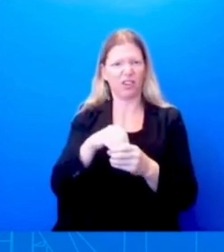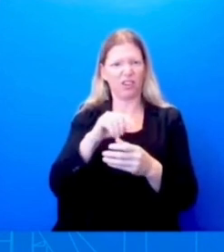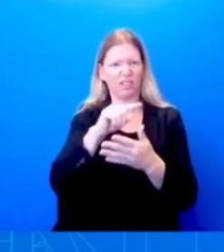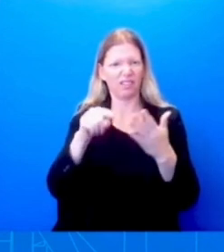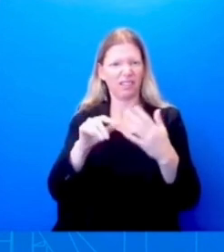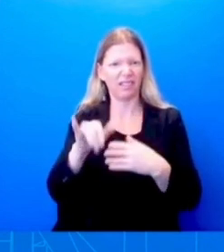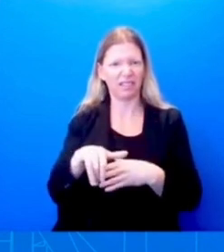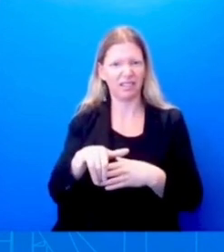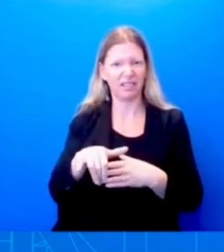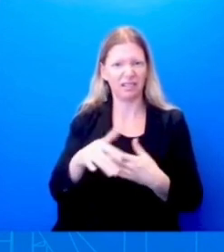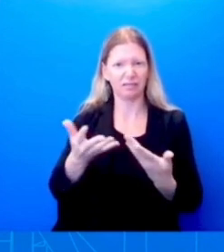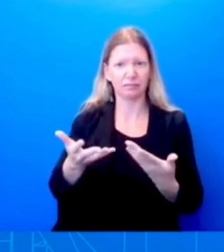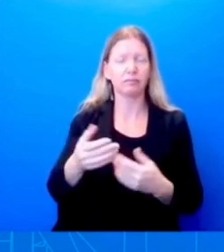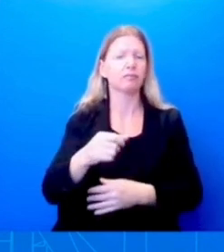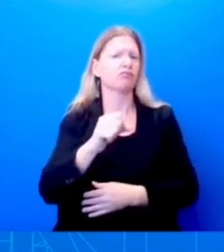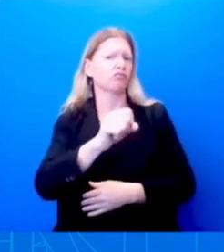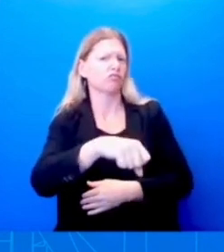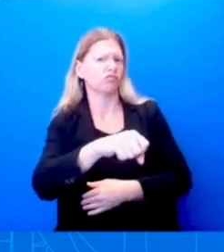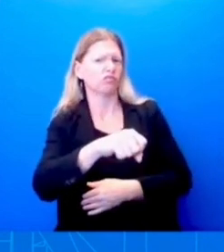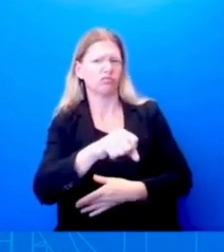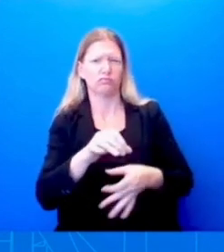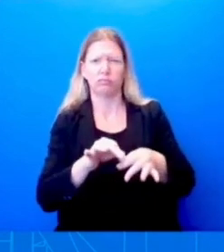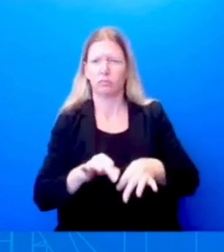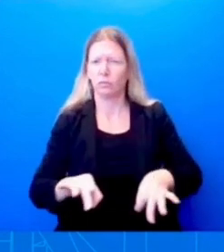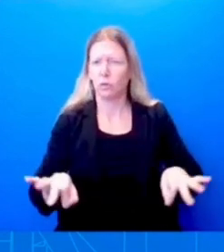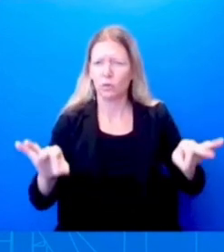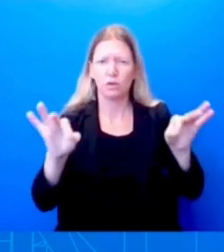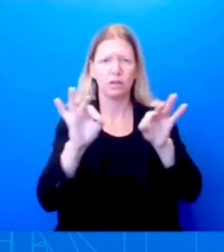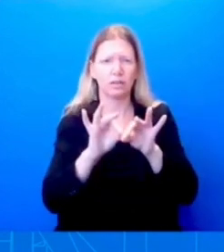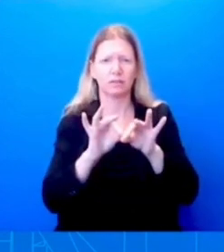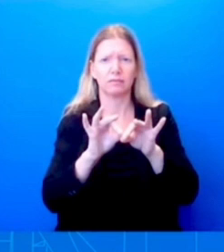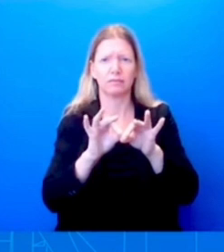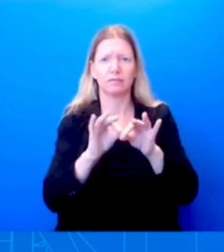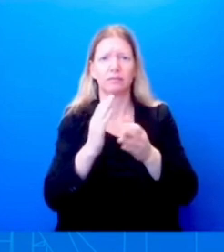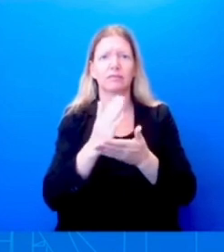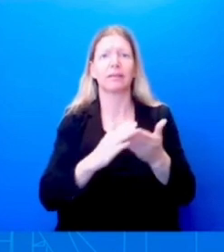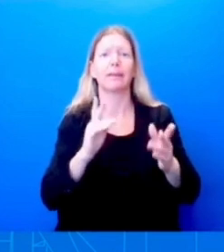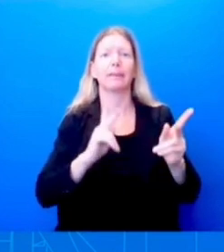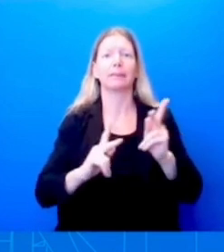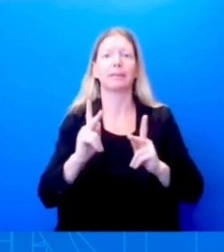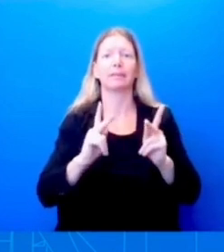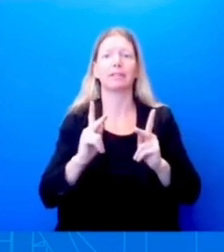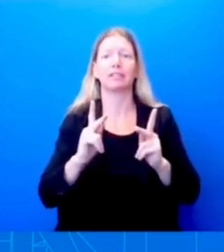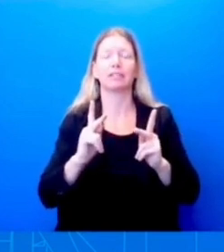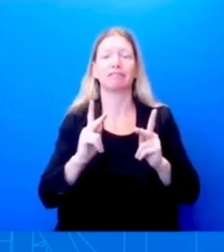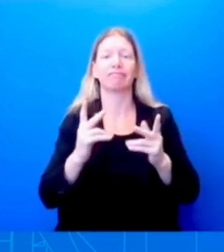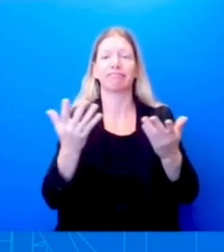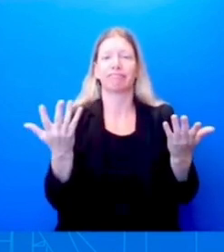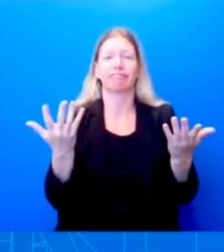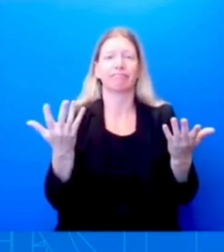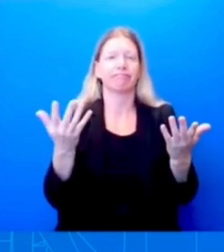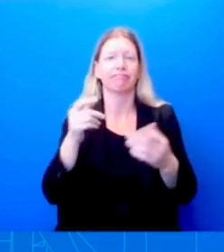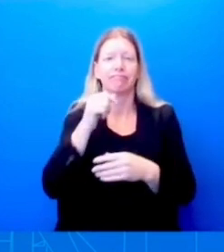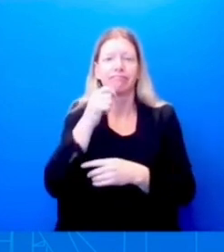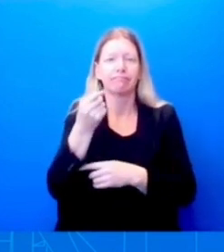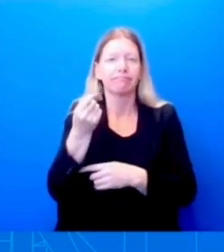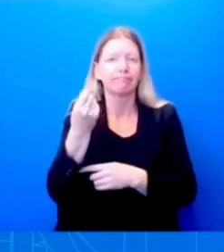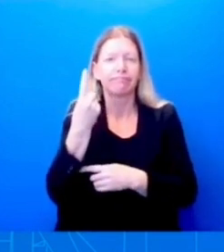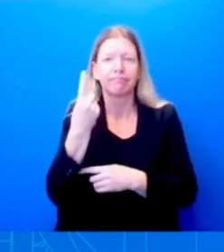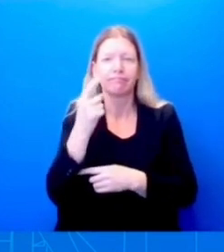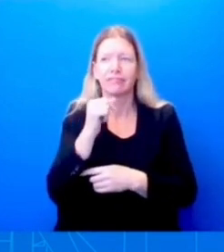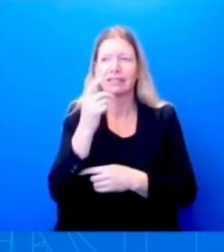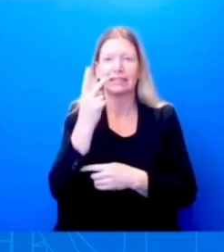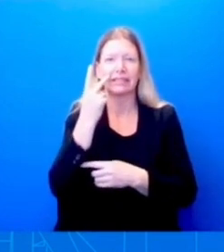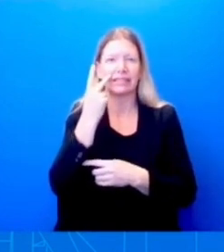And purely if some people, you know, we come from a world where we know that even two people equally yoke and see the same thing very differently. Rewriting